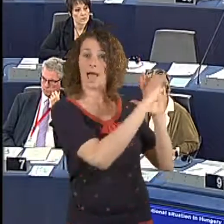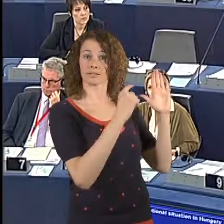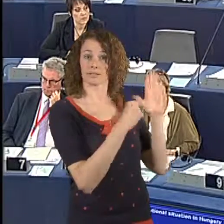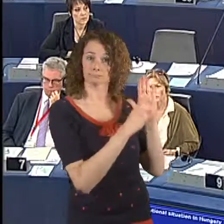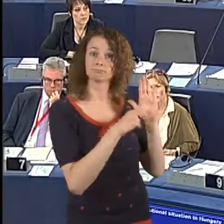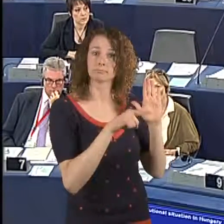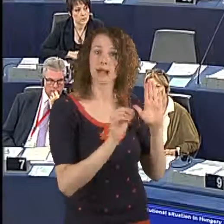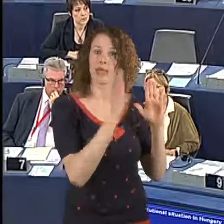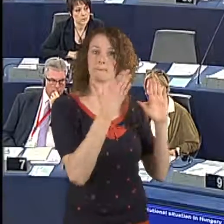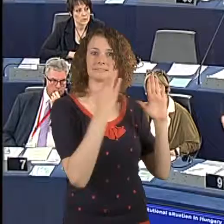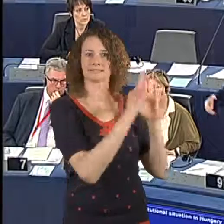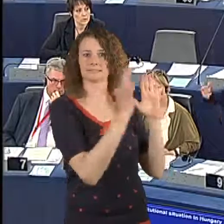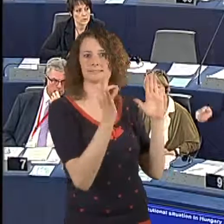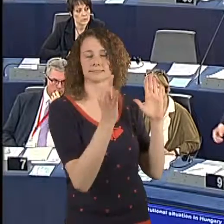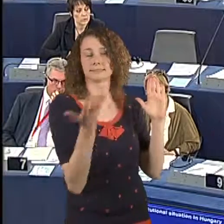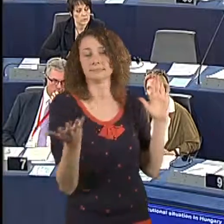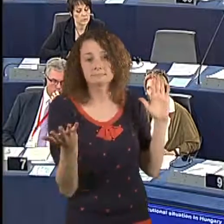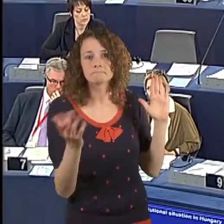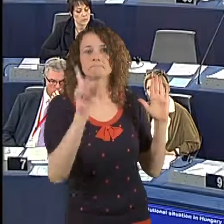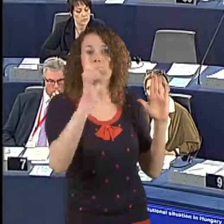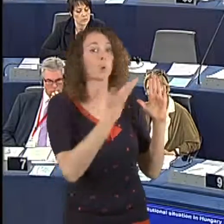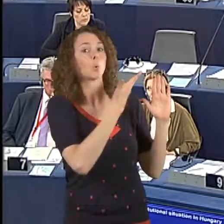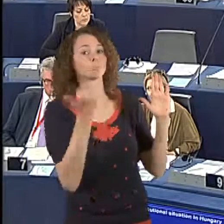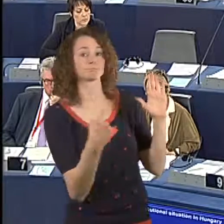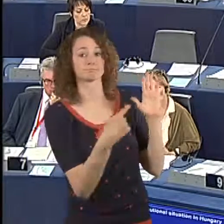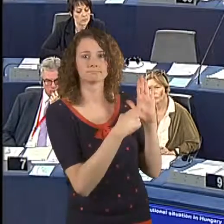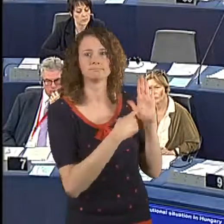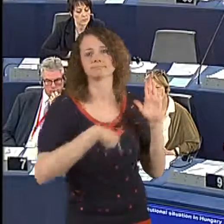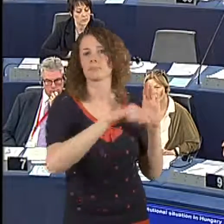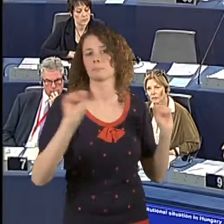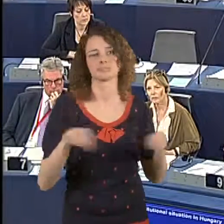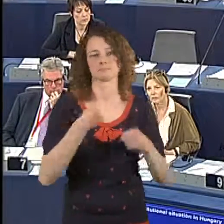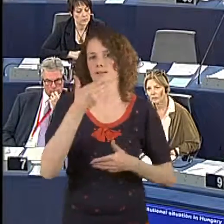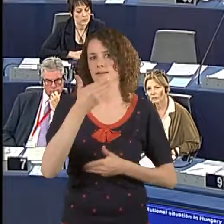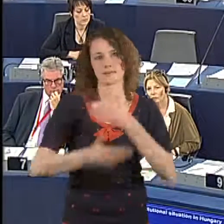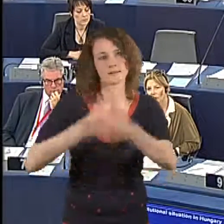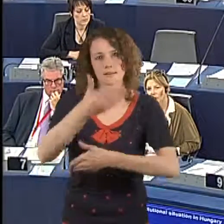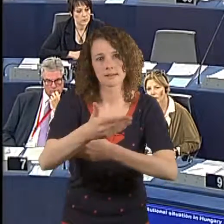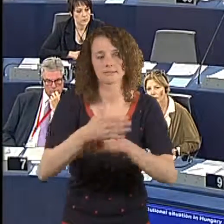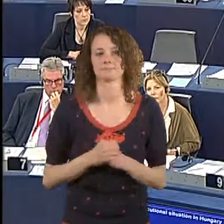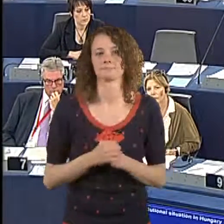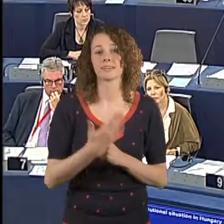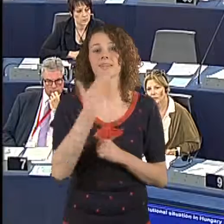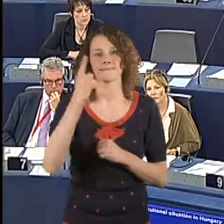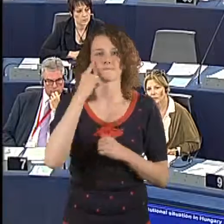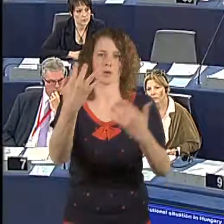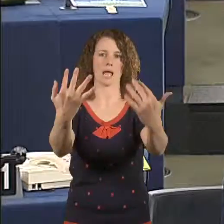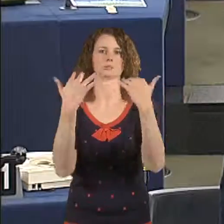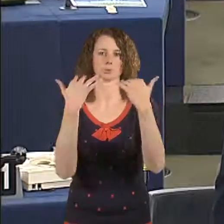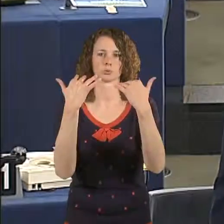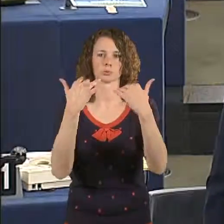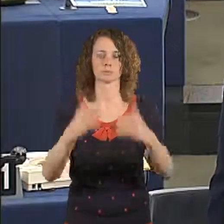And it would seem logical to go for Article 7, but, you know, it's just a nuclear